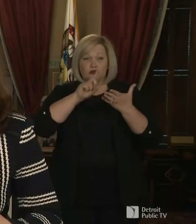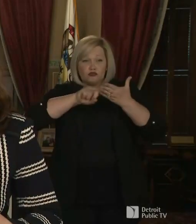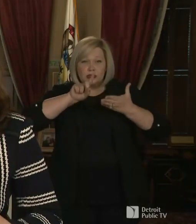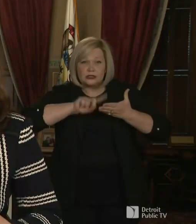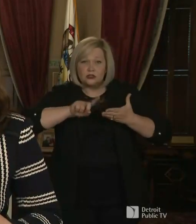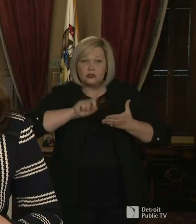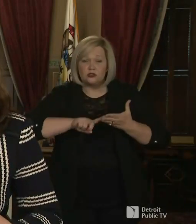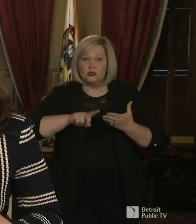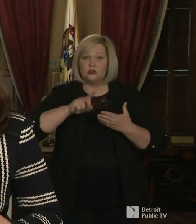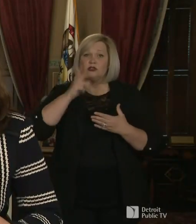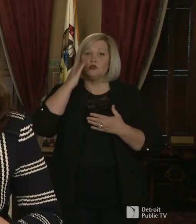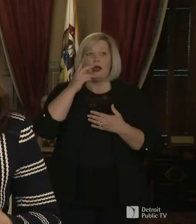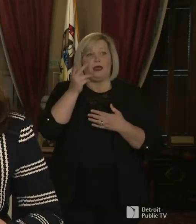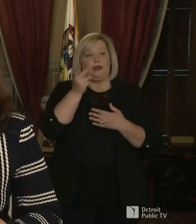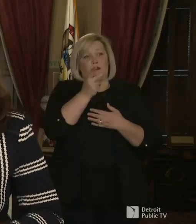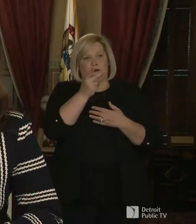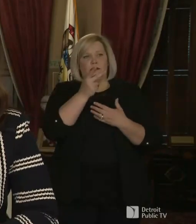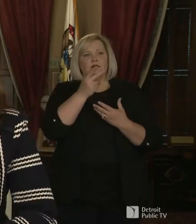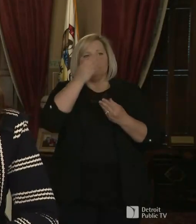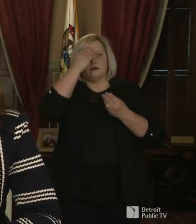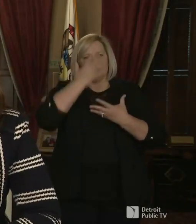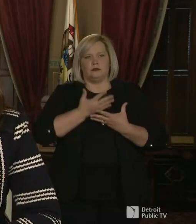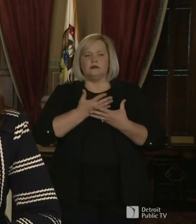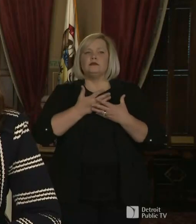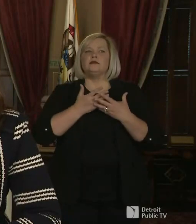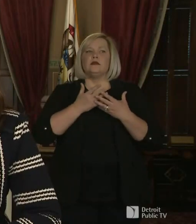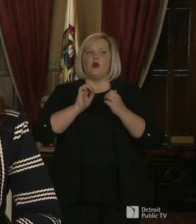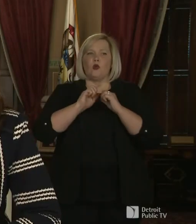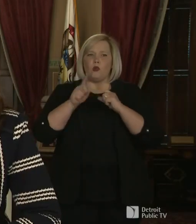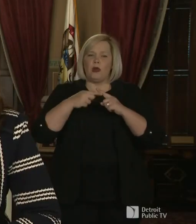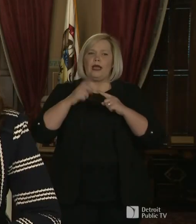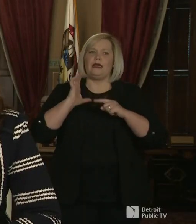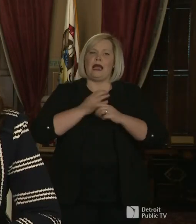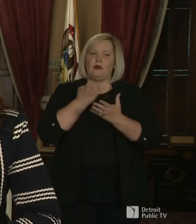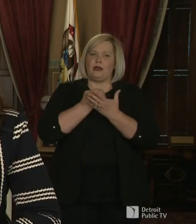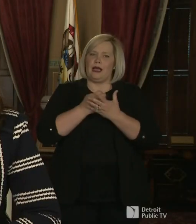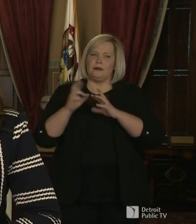are fundamentals when it comes to getting our economy back on track.